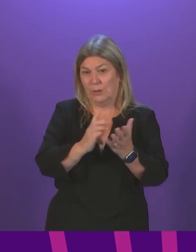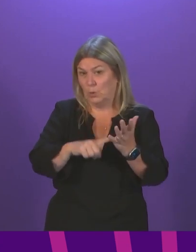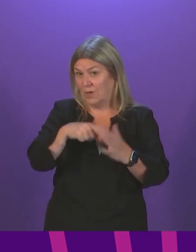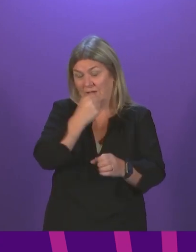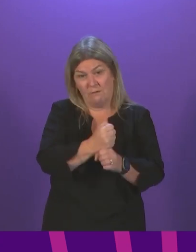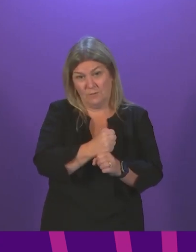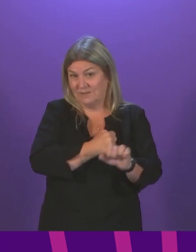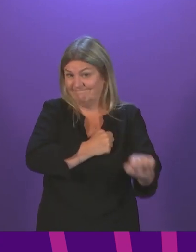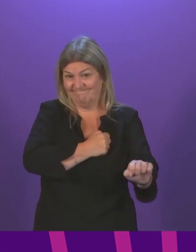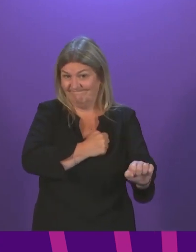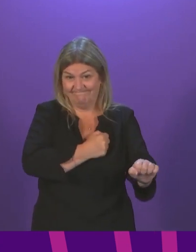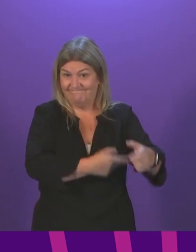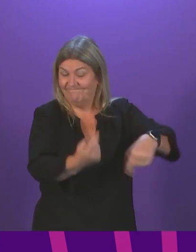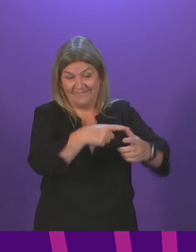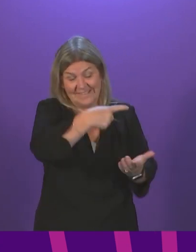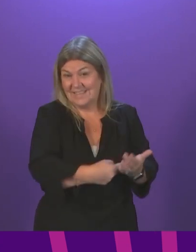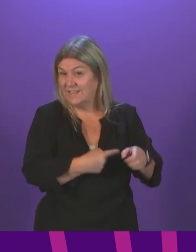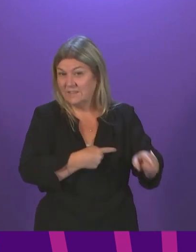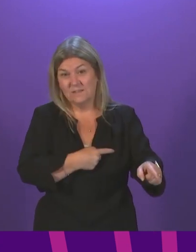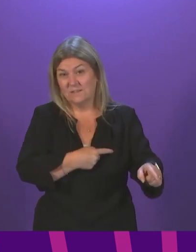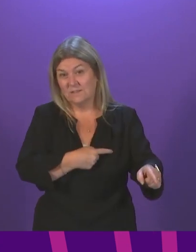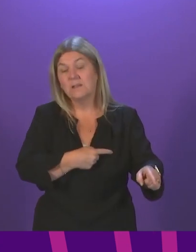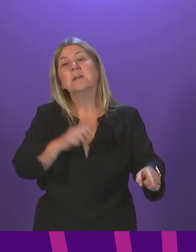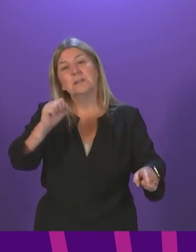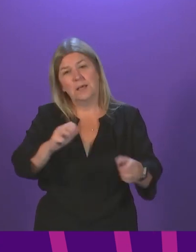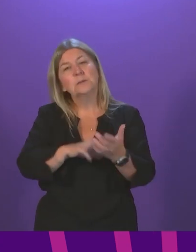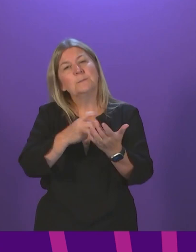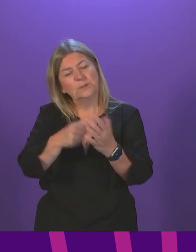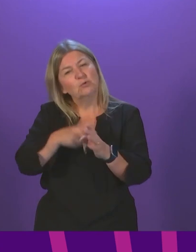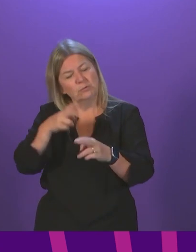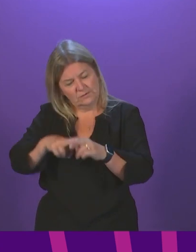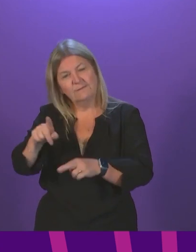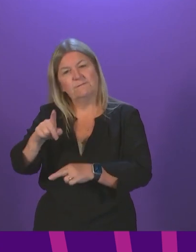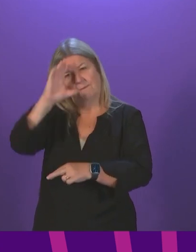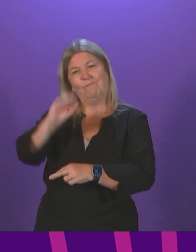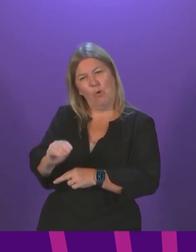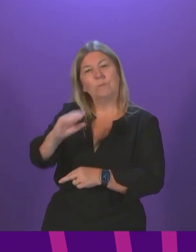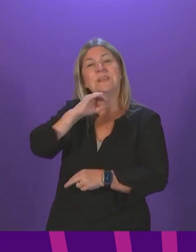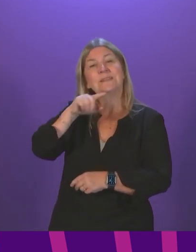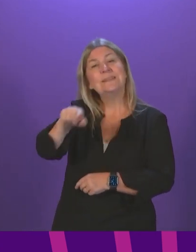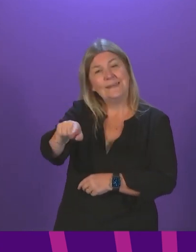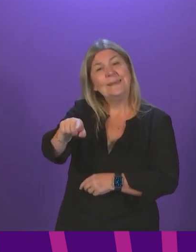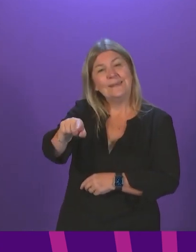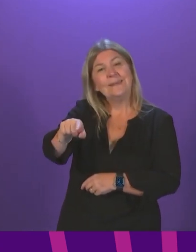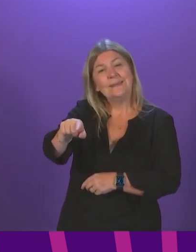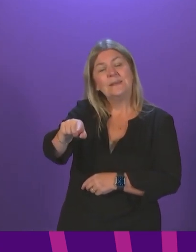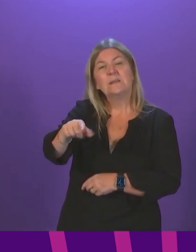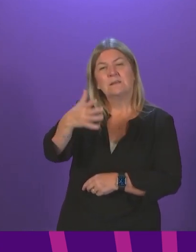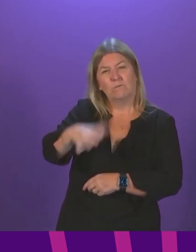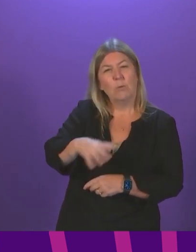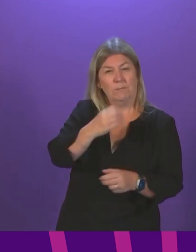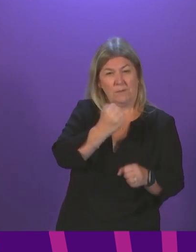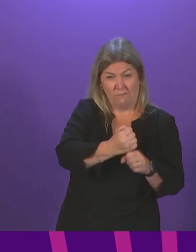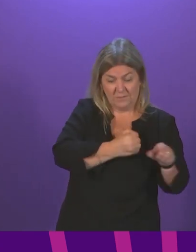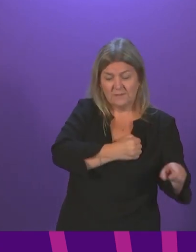UK Government unilaterally. As the Health Secretary has indicated, he was informed of that on Saturday by the Secretary of State for